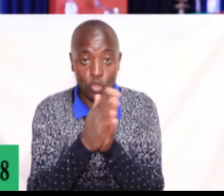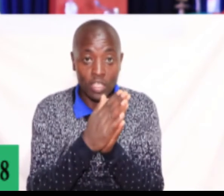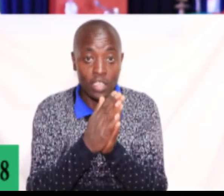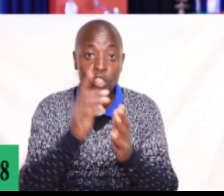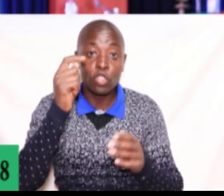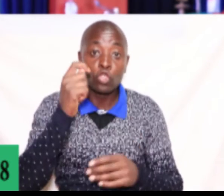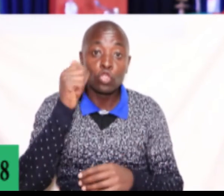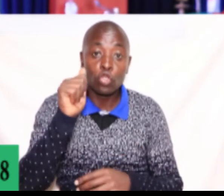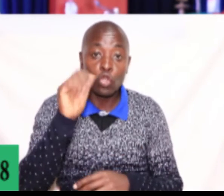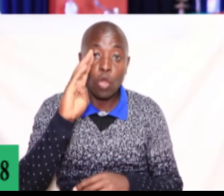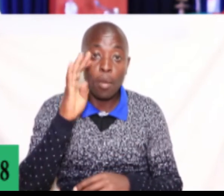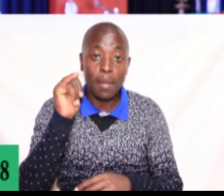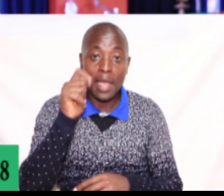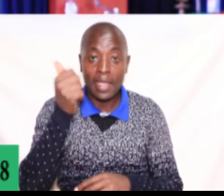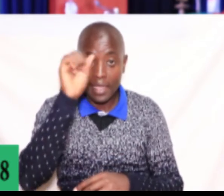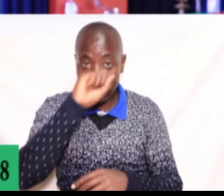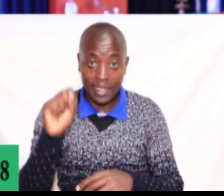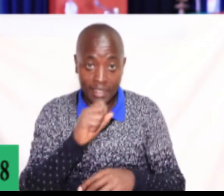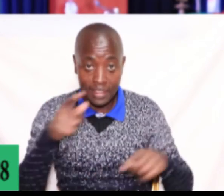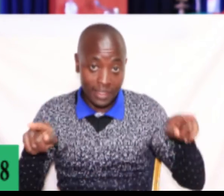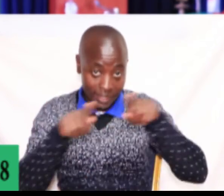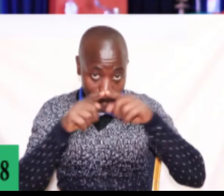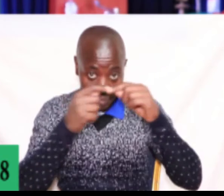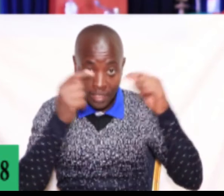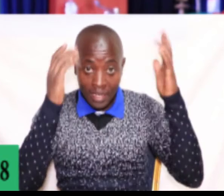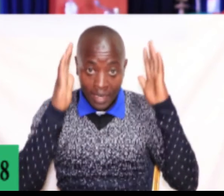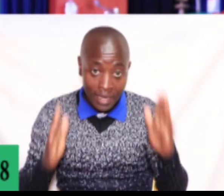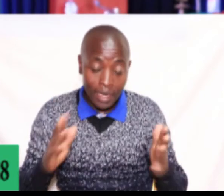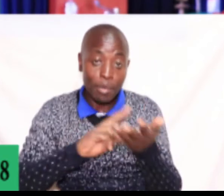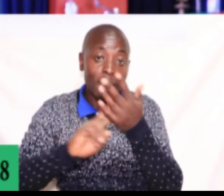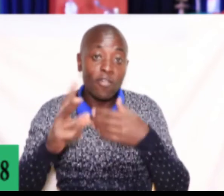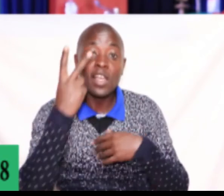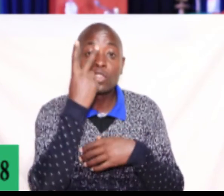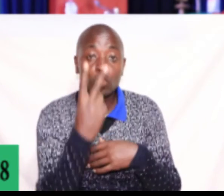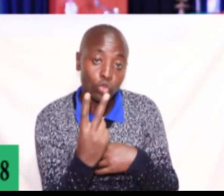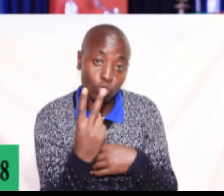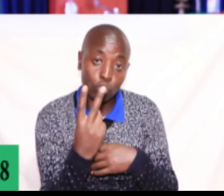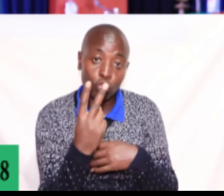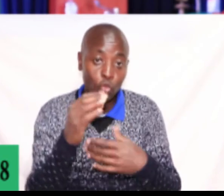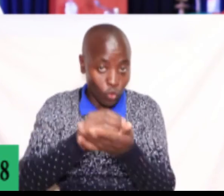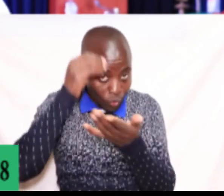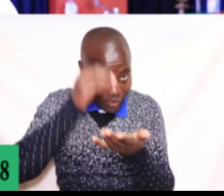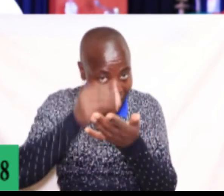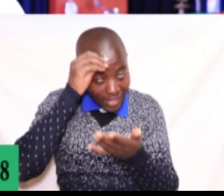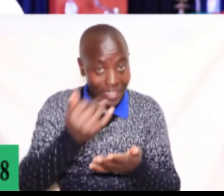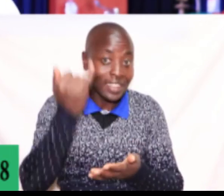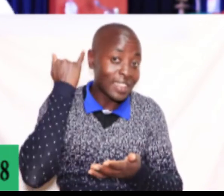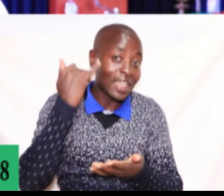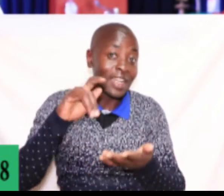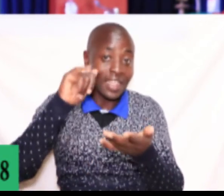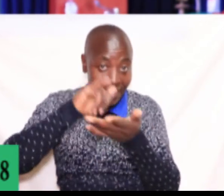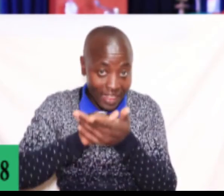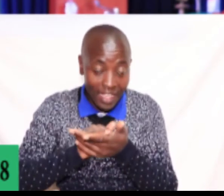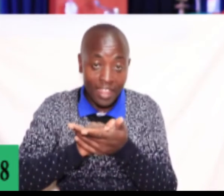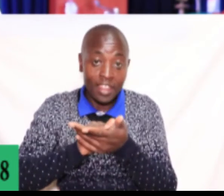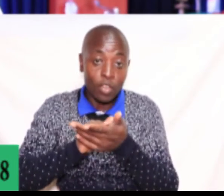And Tobias was also an Ammonite. And in verse 2, we learned yesterday that they were to